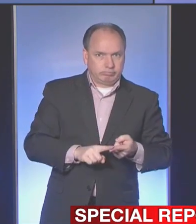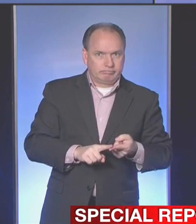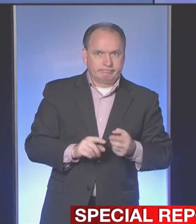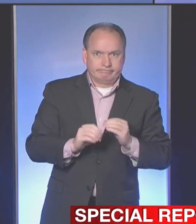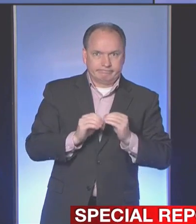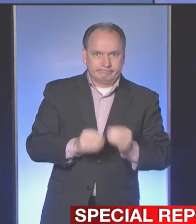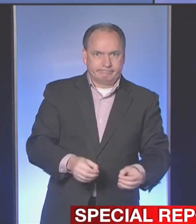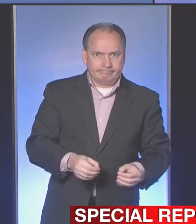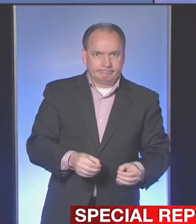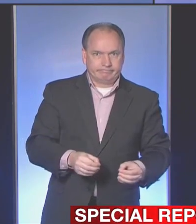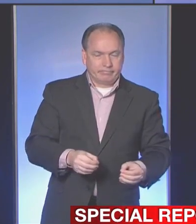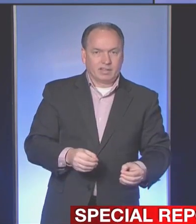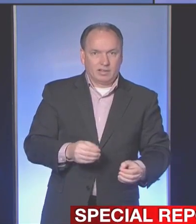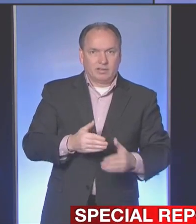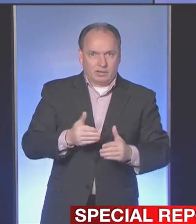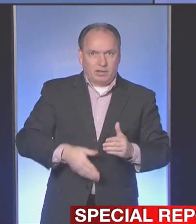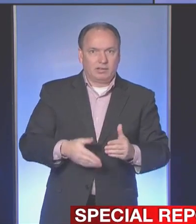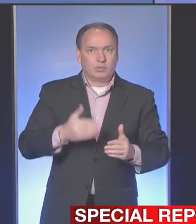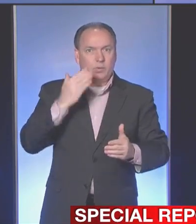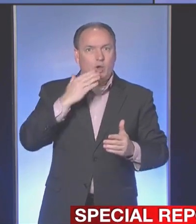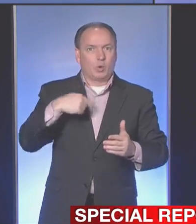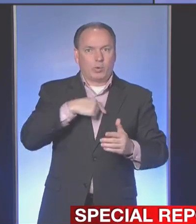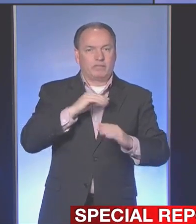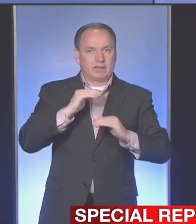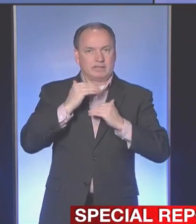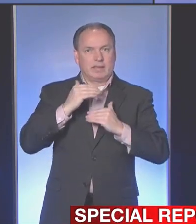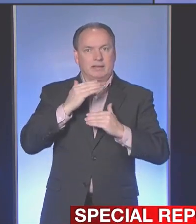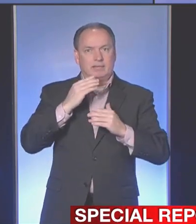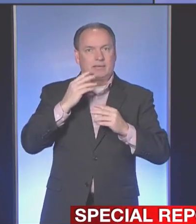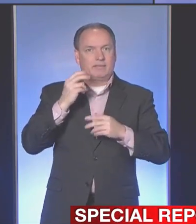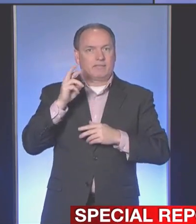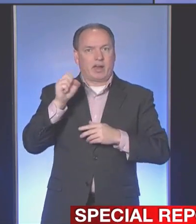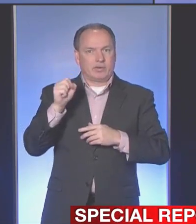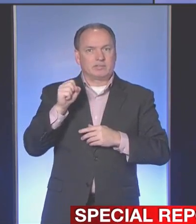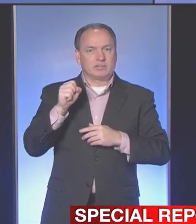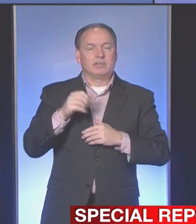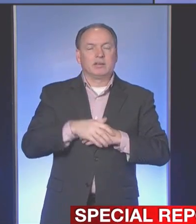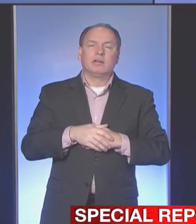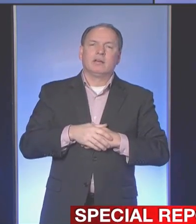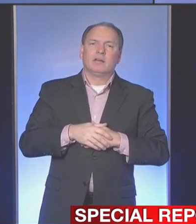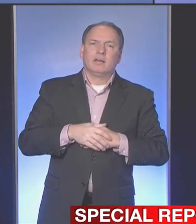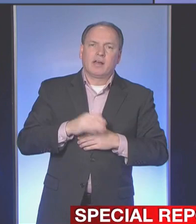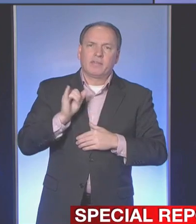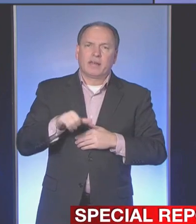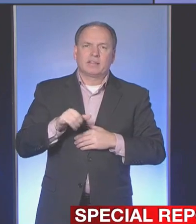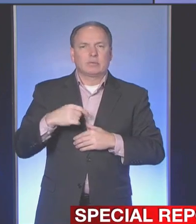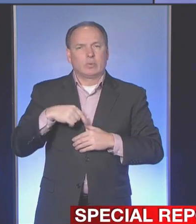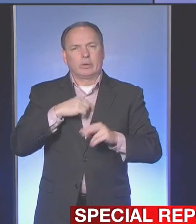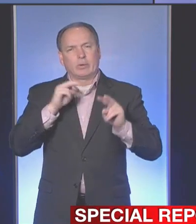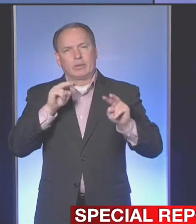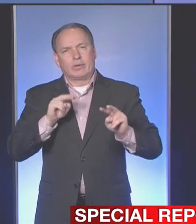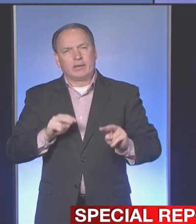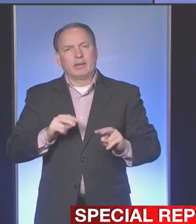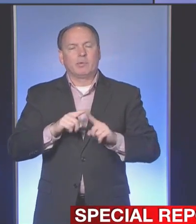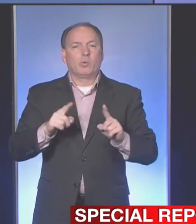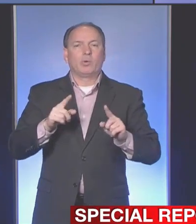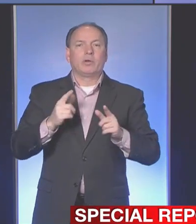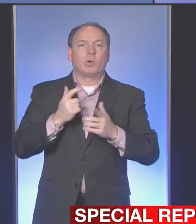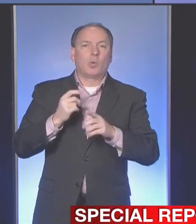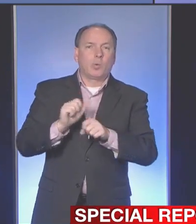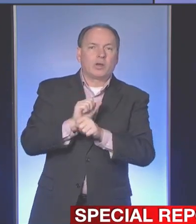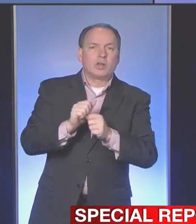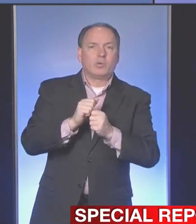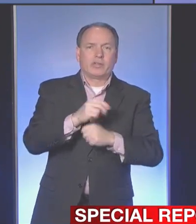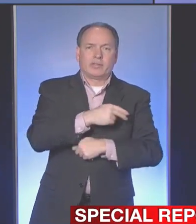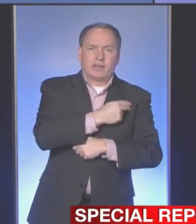know that we have contained the virus as best as we can. So those are the kind of things we'll be looking at, but we'll be working with our health partners, we'll be